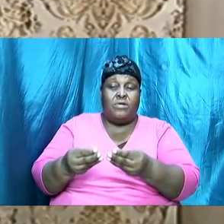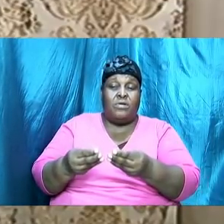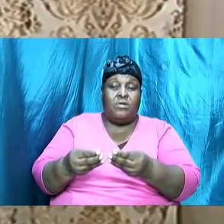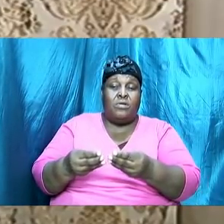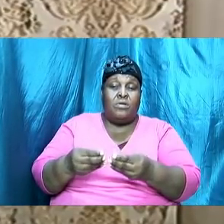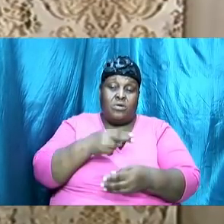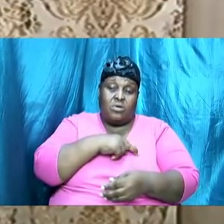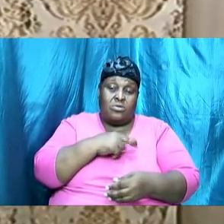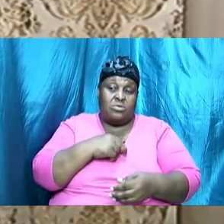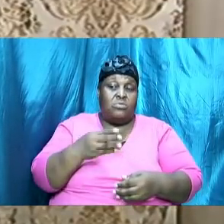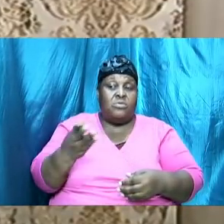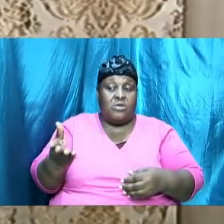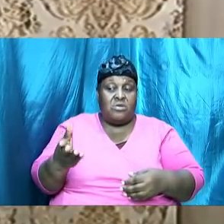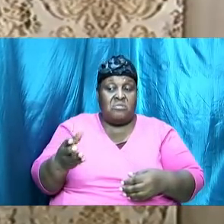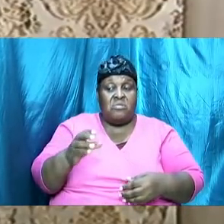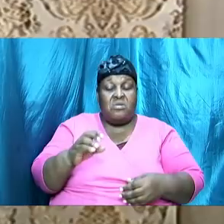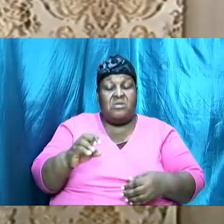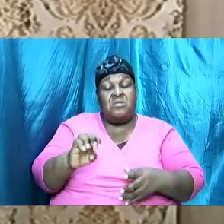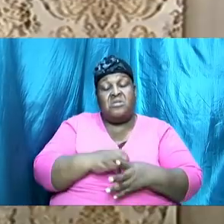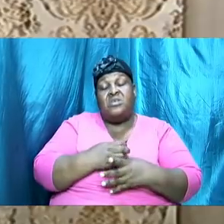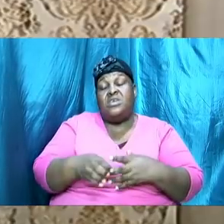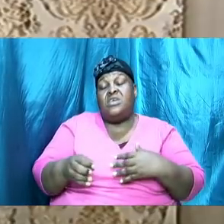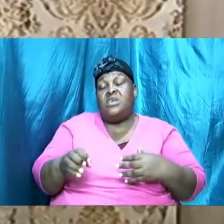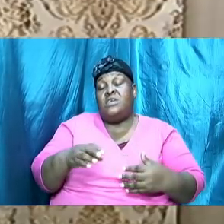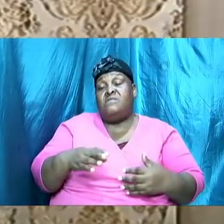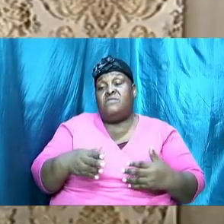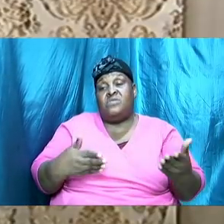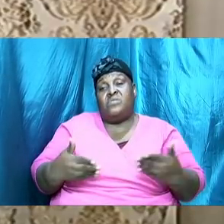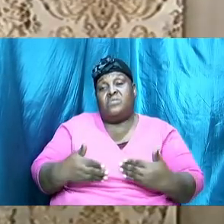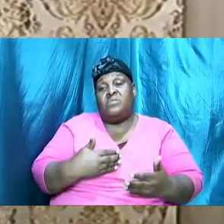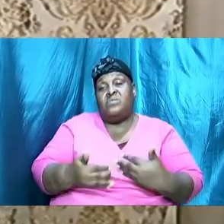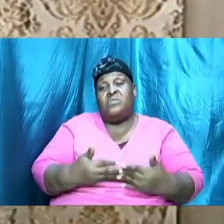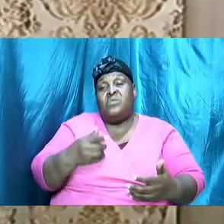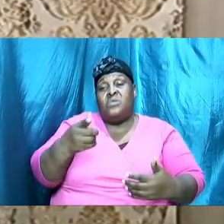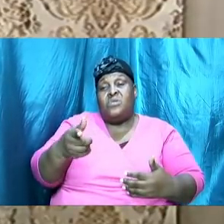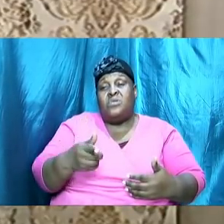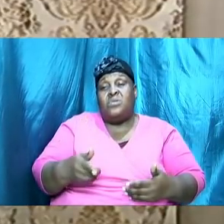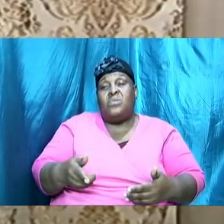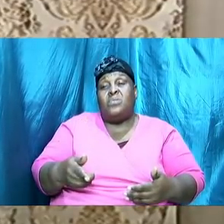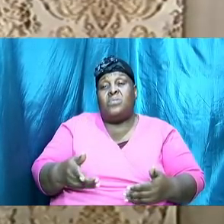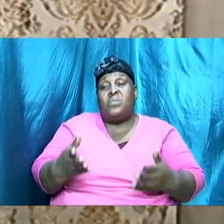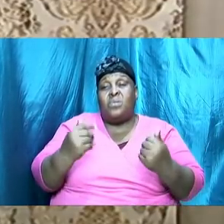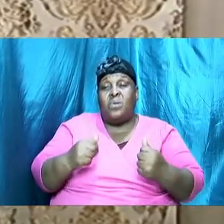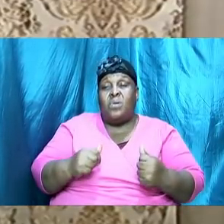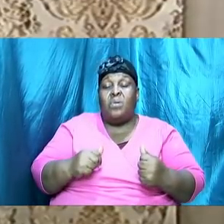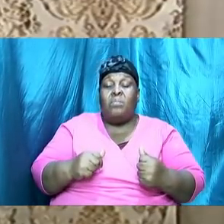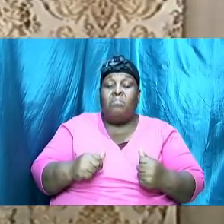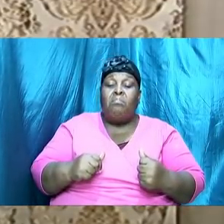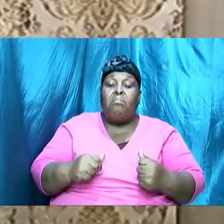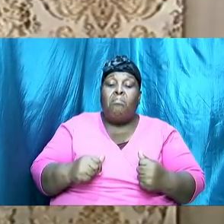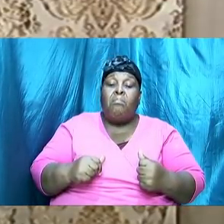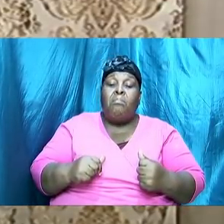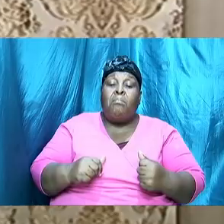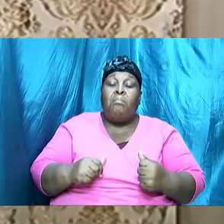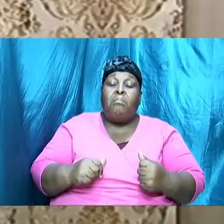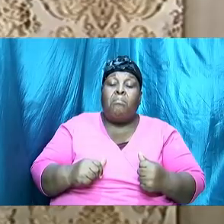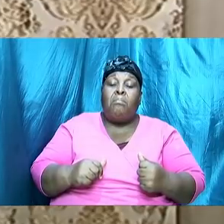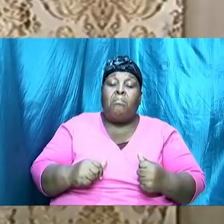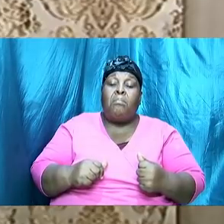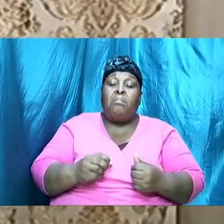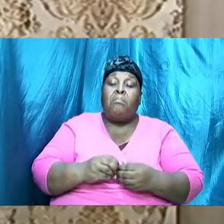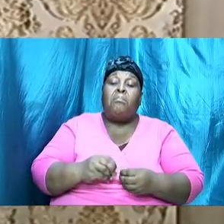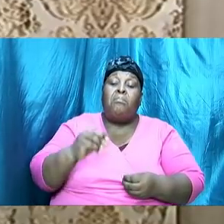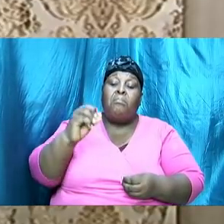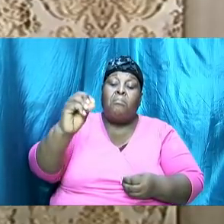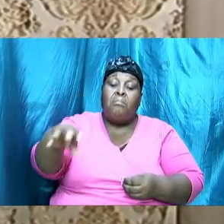pass to drop your offering off you will not be allowed to come in the tent because we want to be